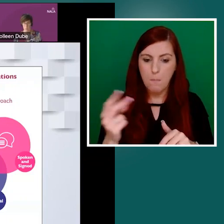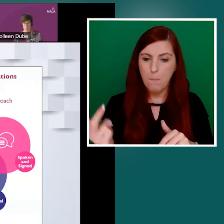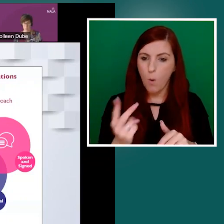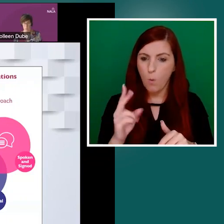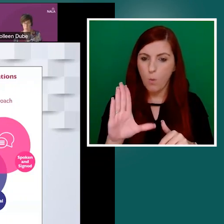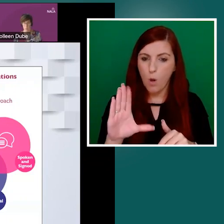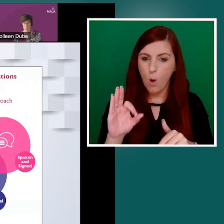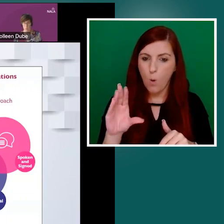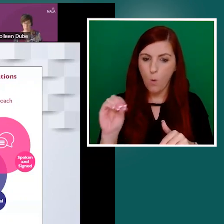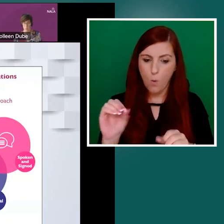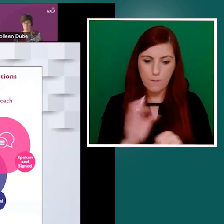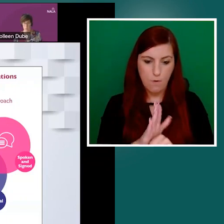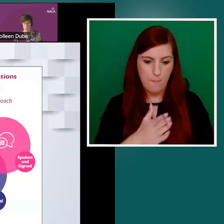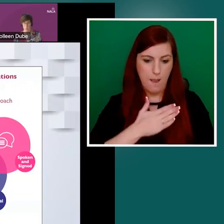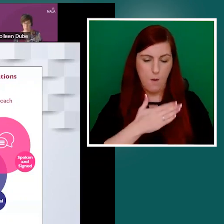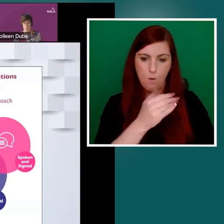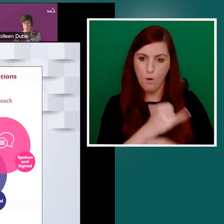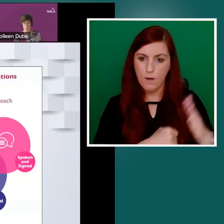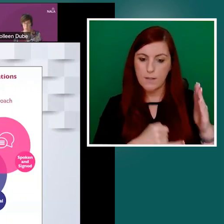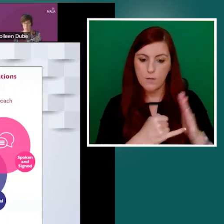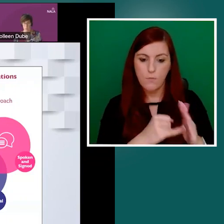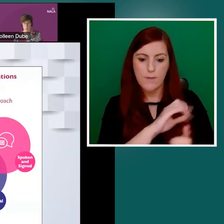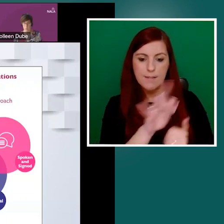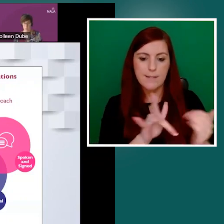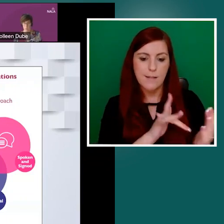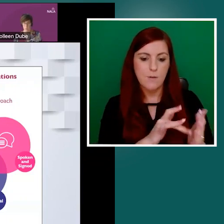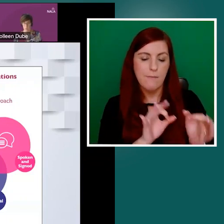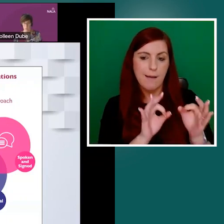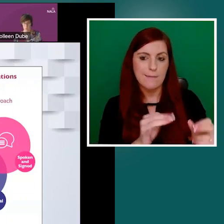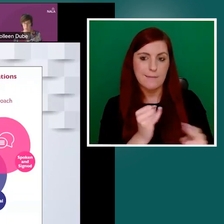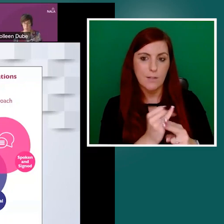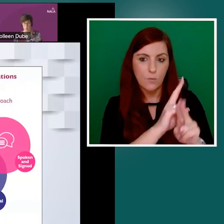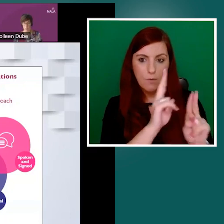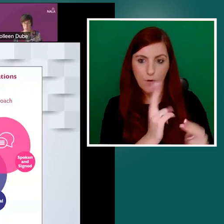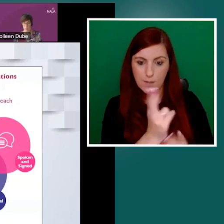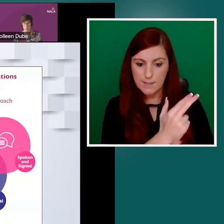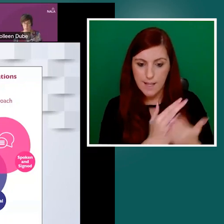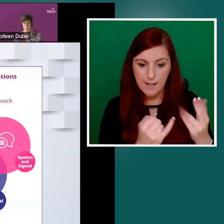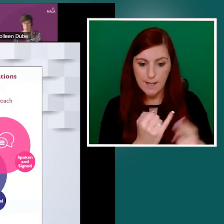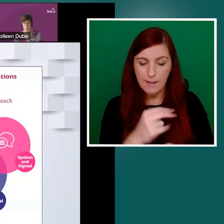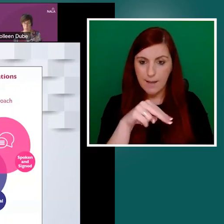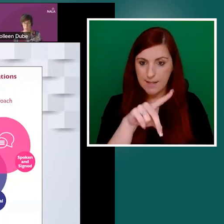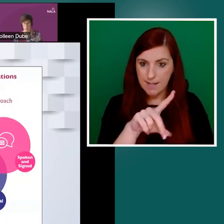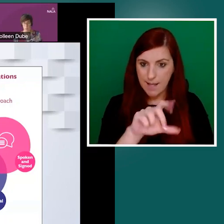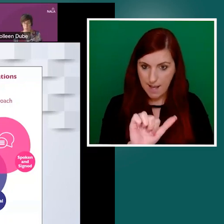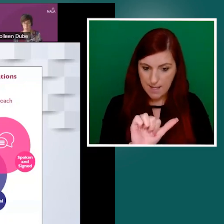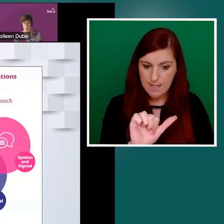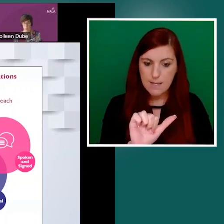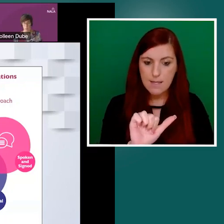at the National Disability Authority, as well as the logo for the department. Next slide, please.